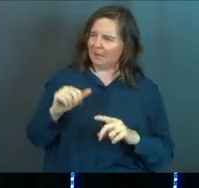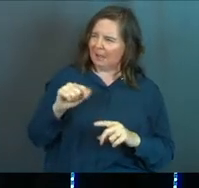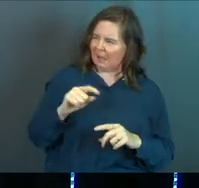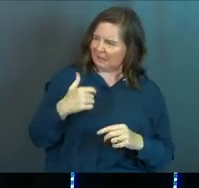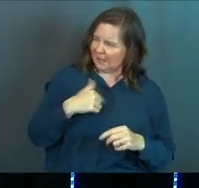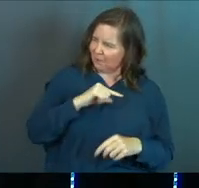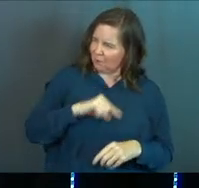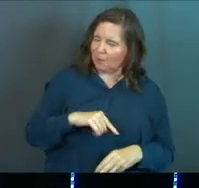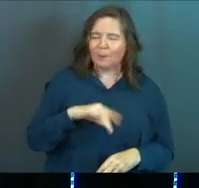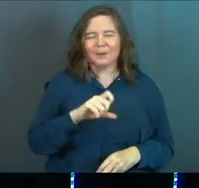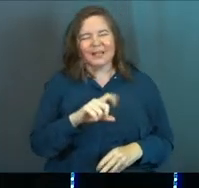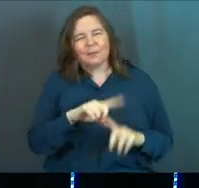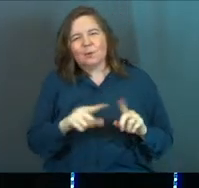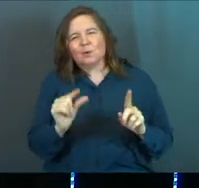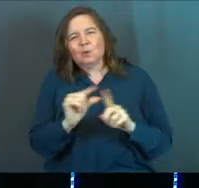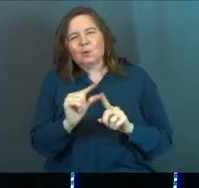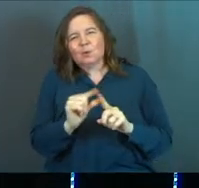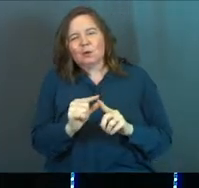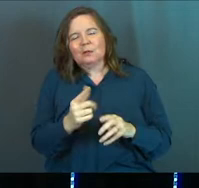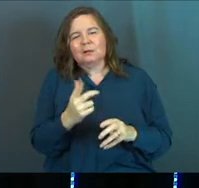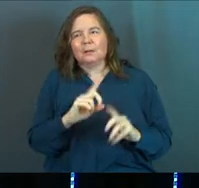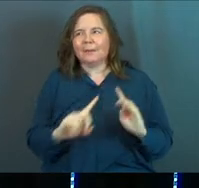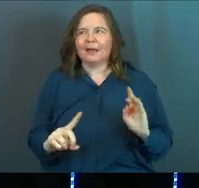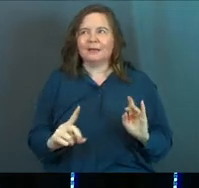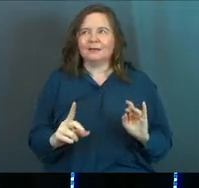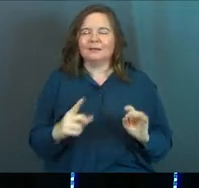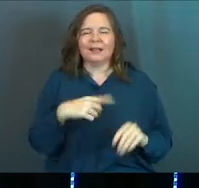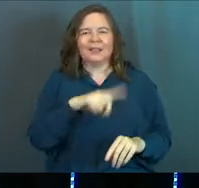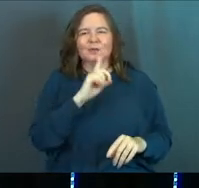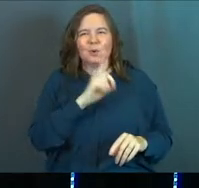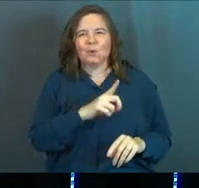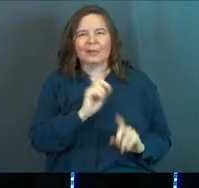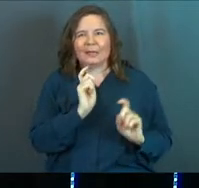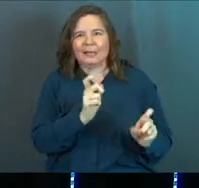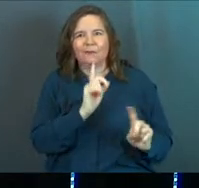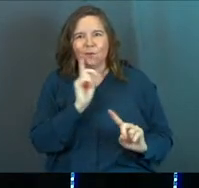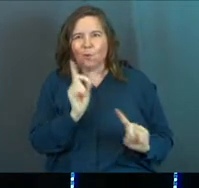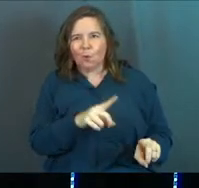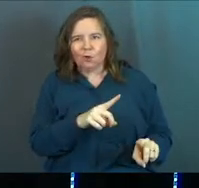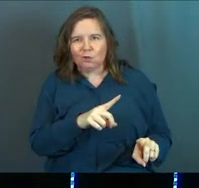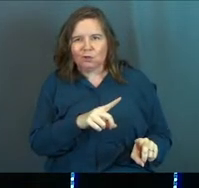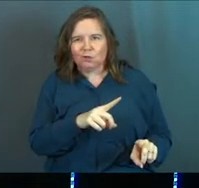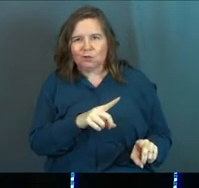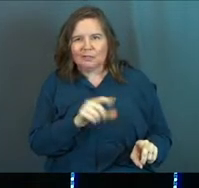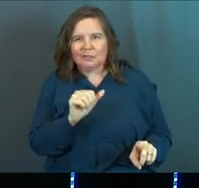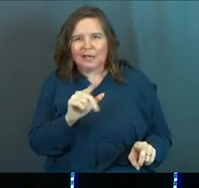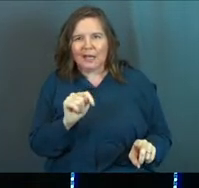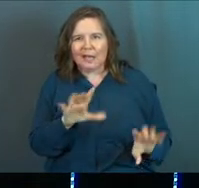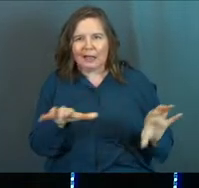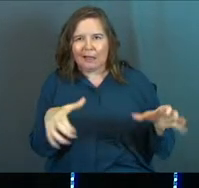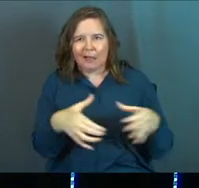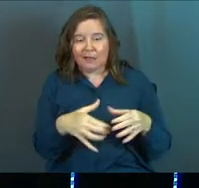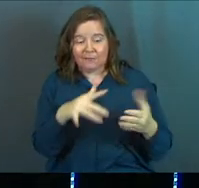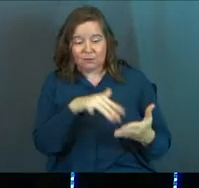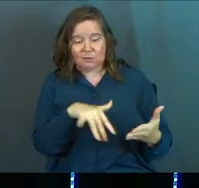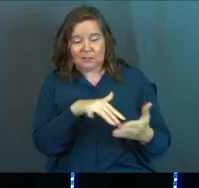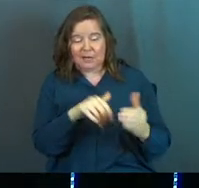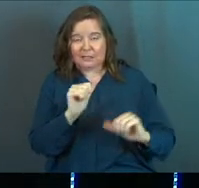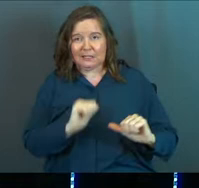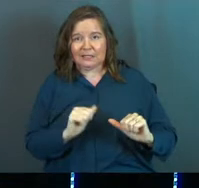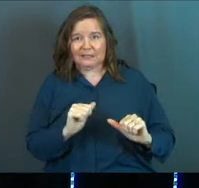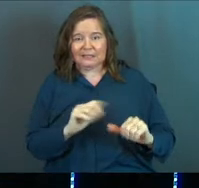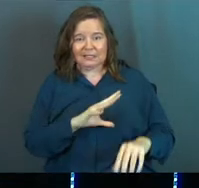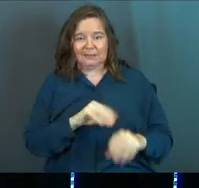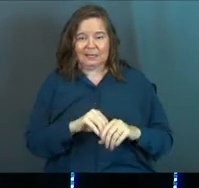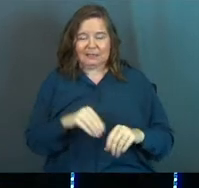queens? Yeah, and we just use that word, but they don't really give orders in an ant colony. If you actually study the science of